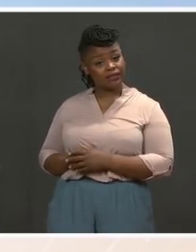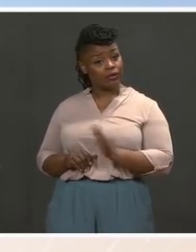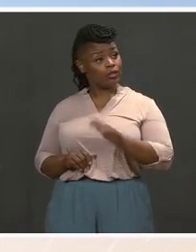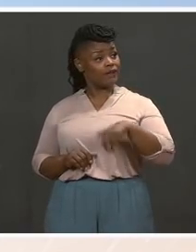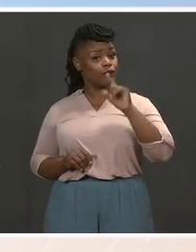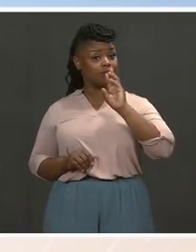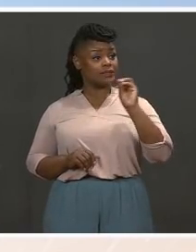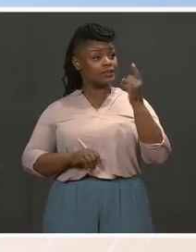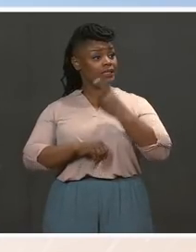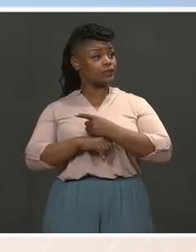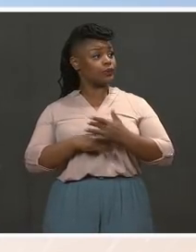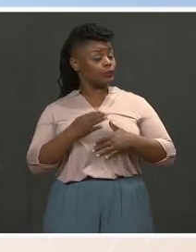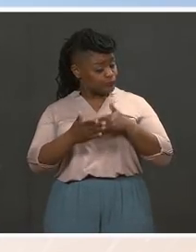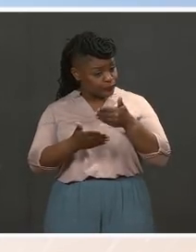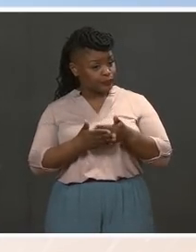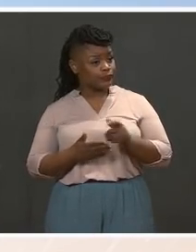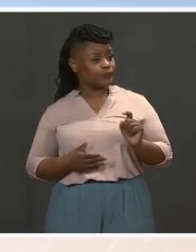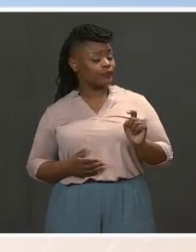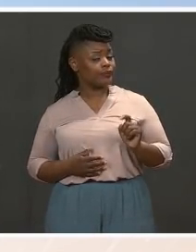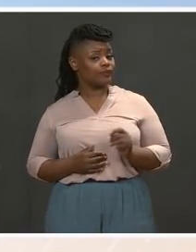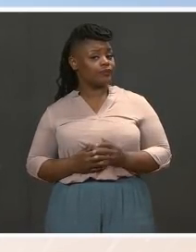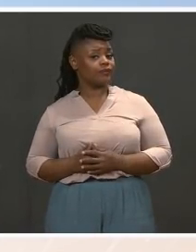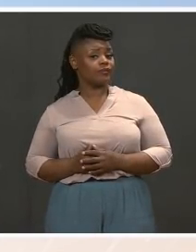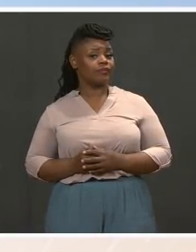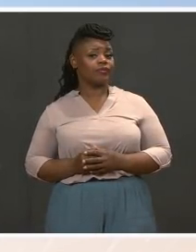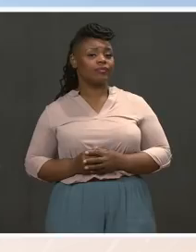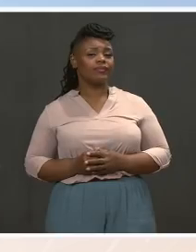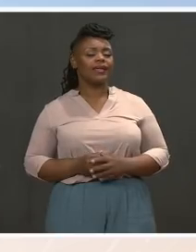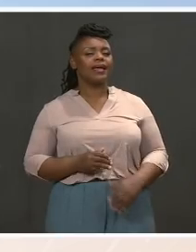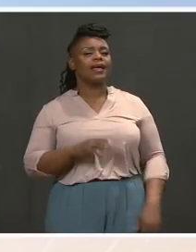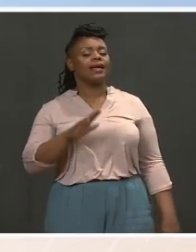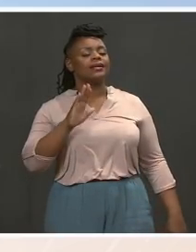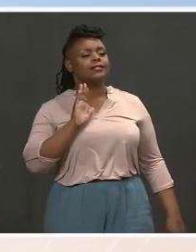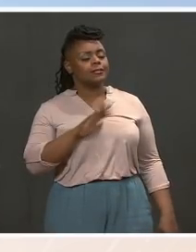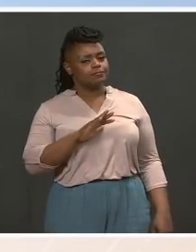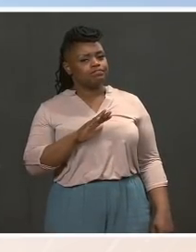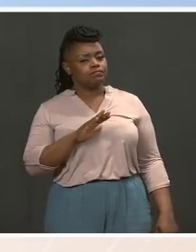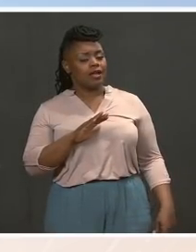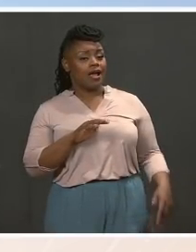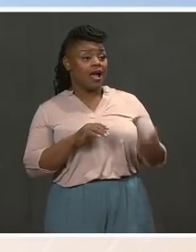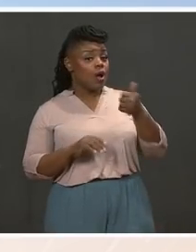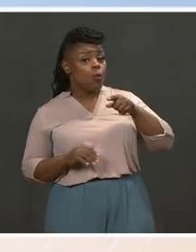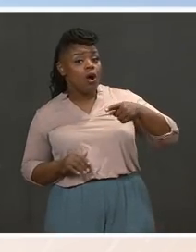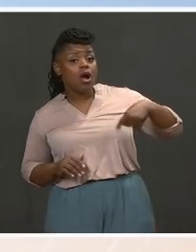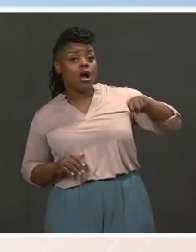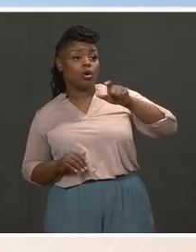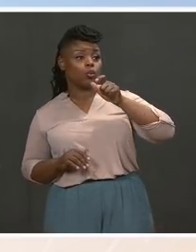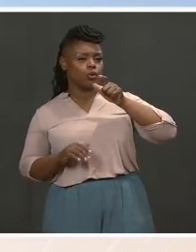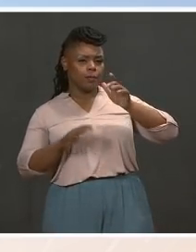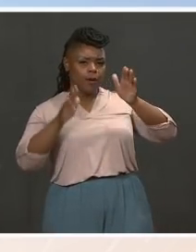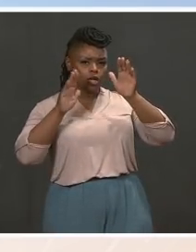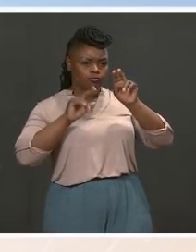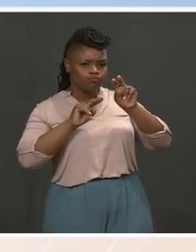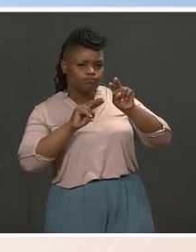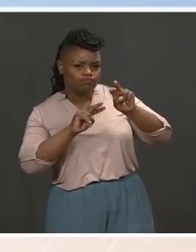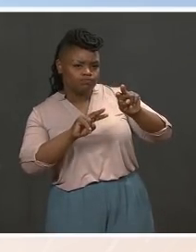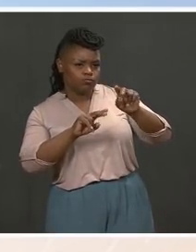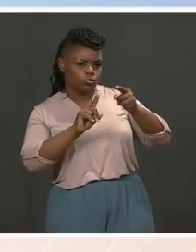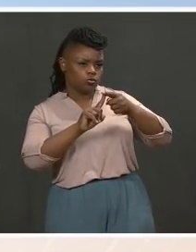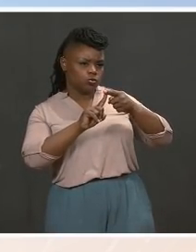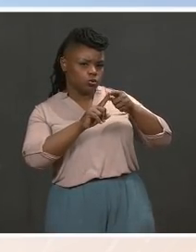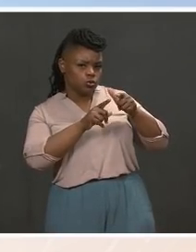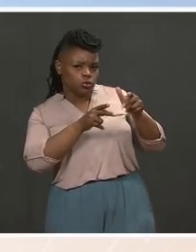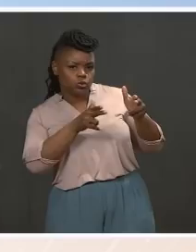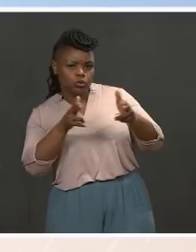first would say that anybody who has been following the tragedies and the shootings that have happened in our country over the past several